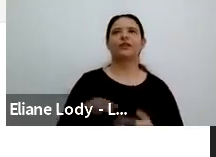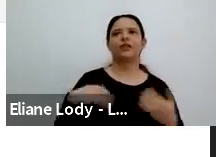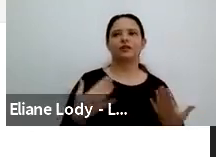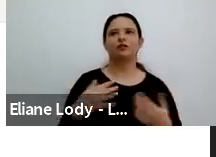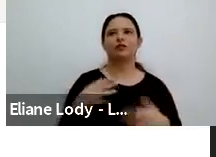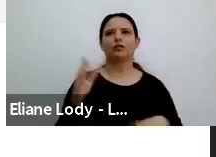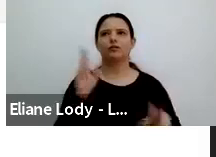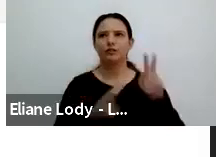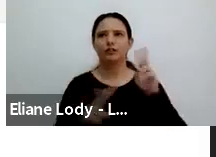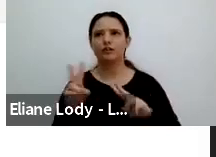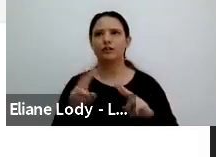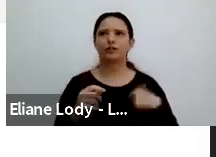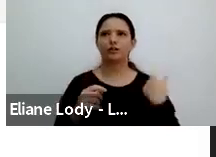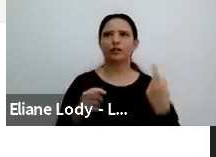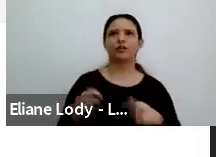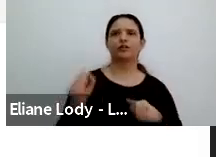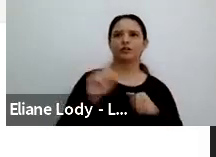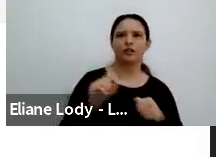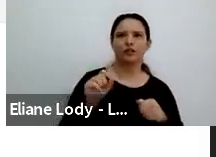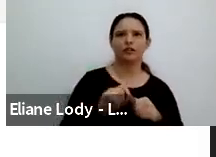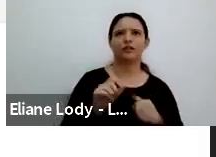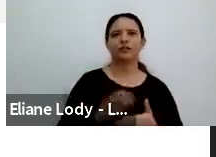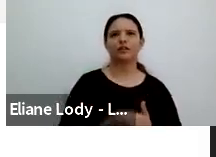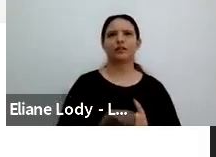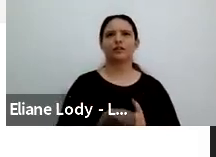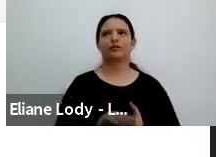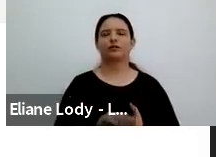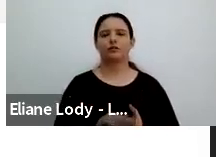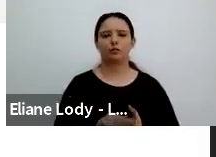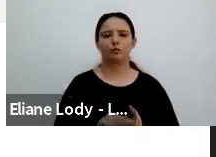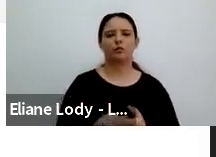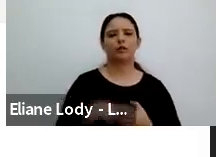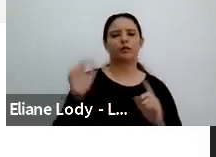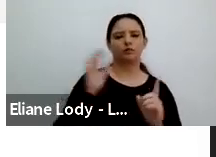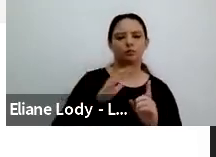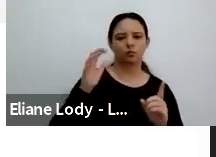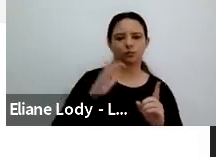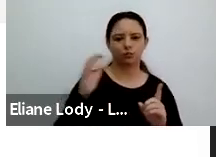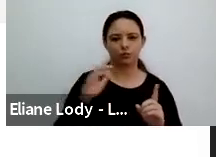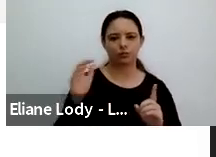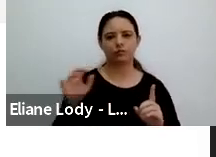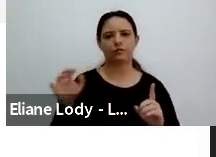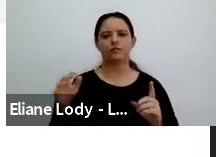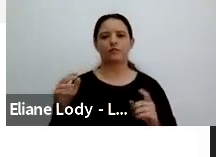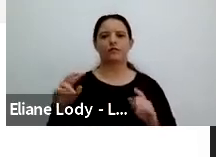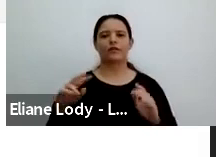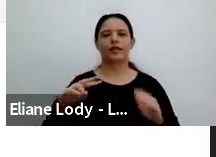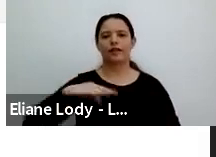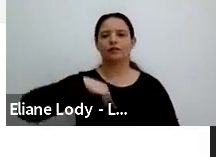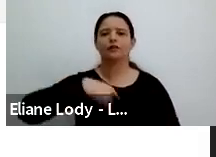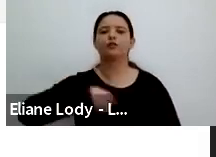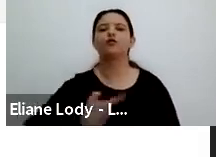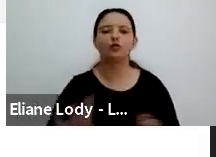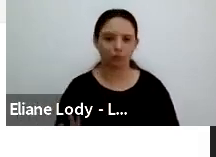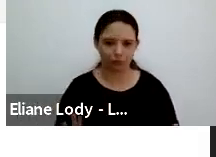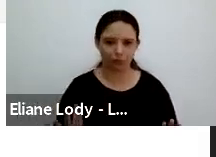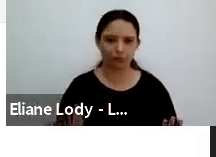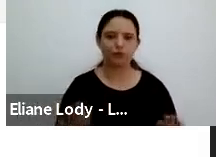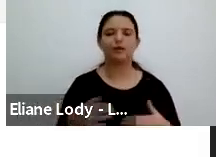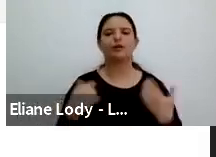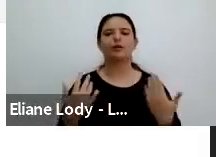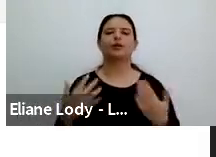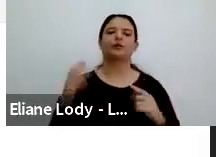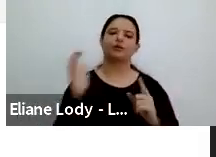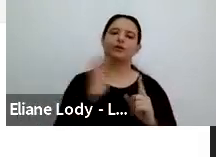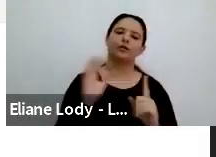intervention from this perspective makes sense. The interveners have been invited by the organization to deal with its